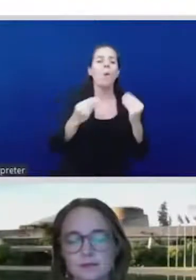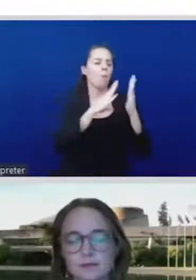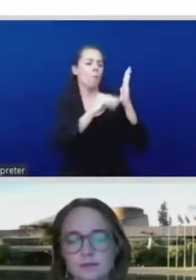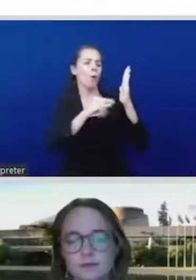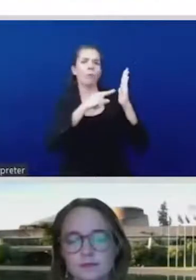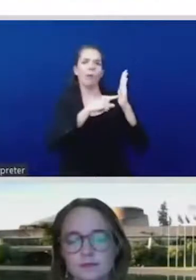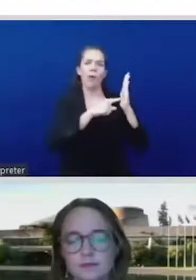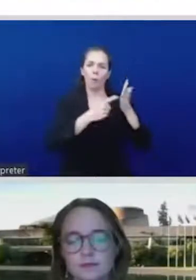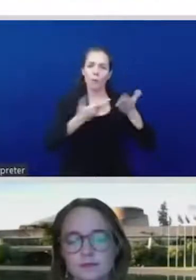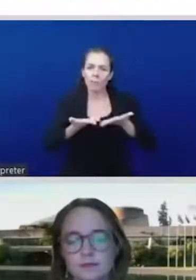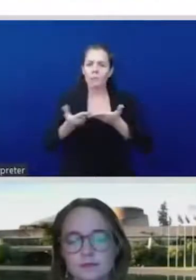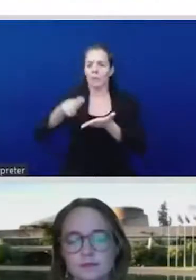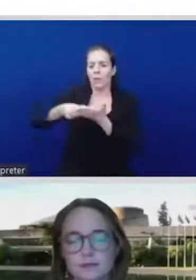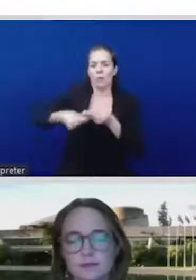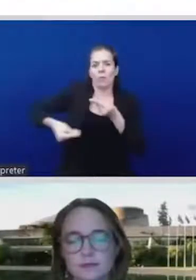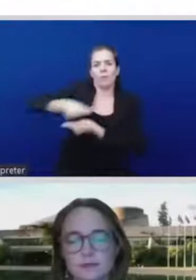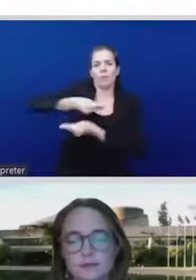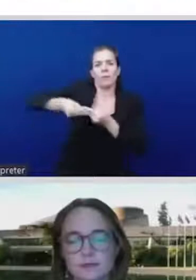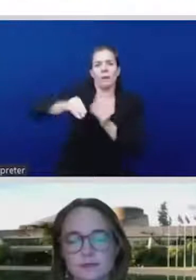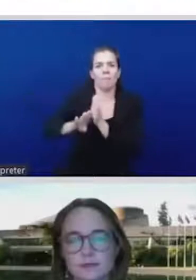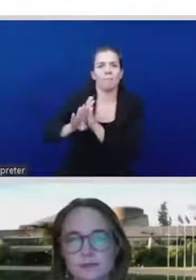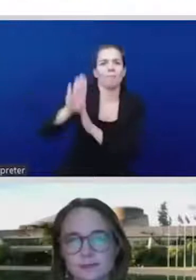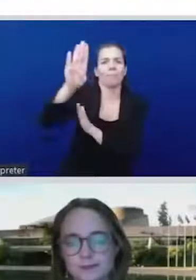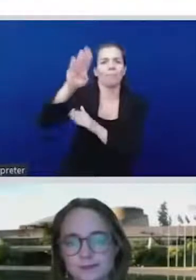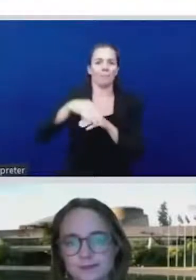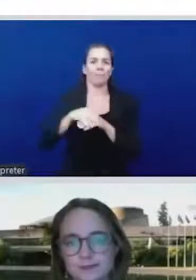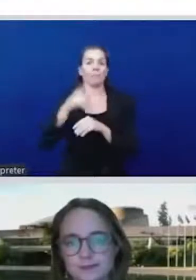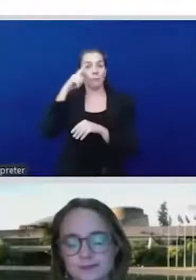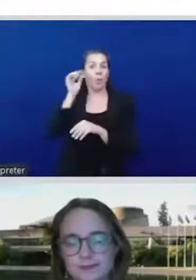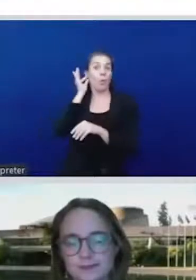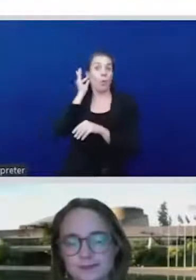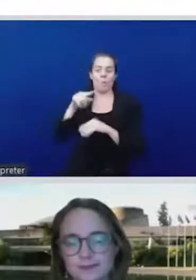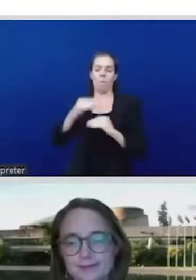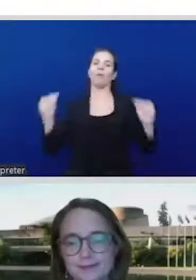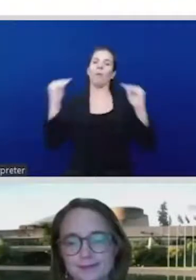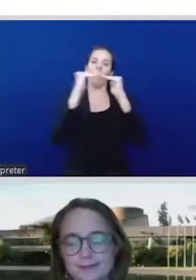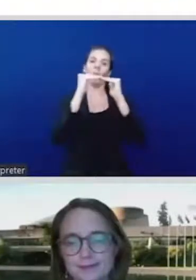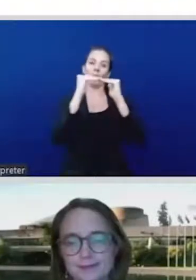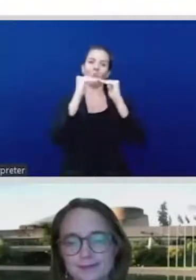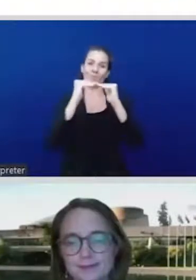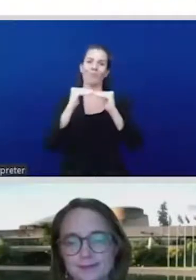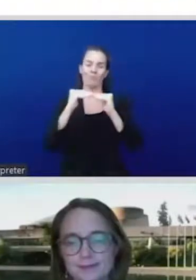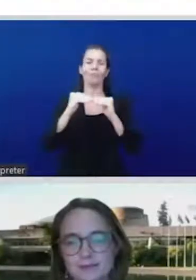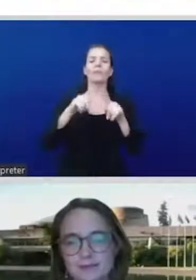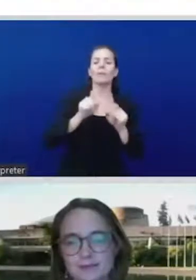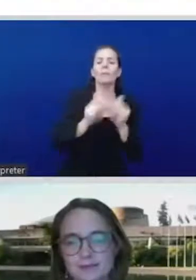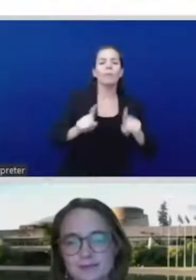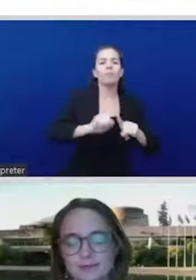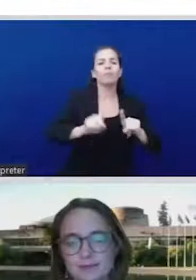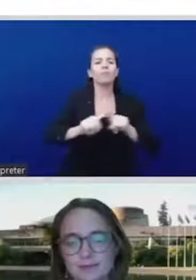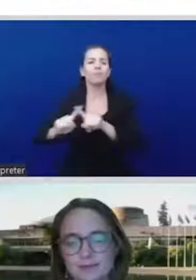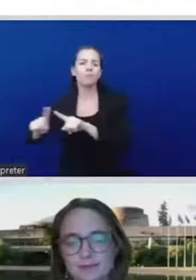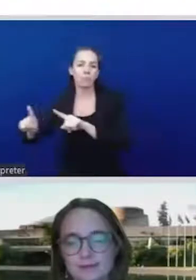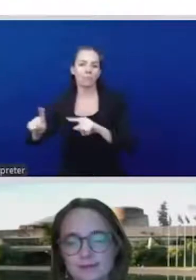Thank you very much. And I thank the organizers and all of the participants for this very